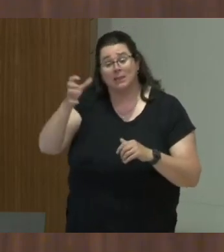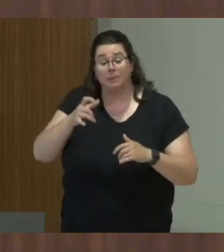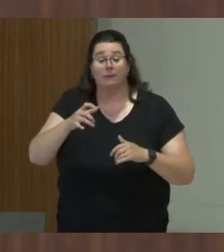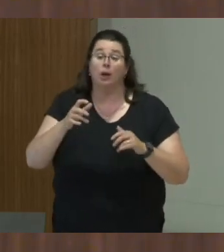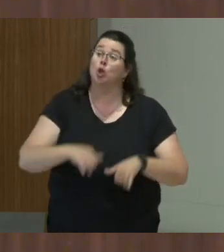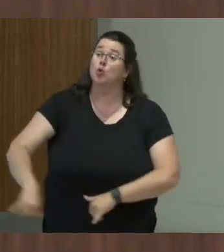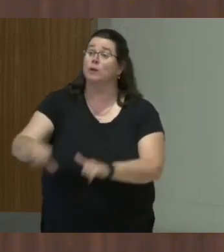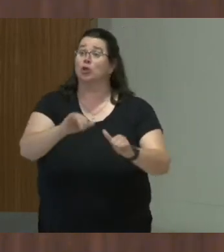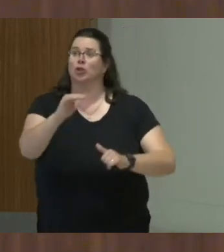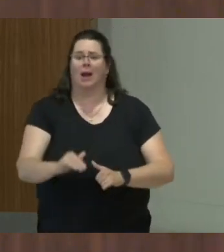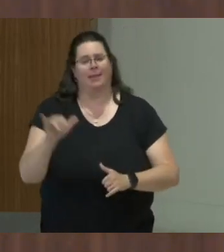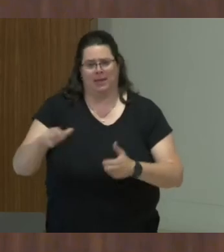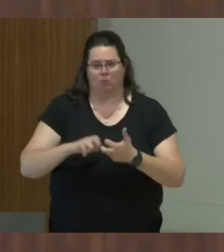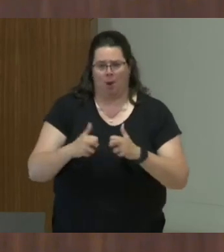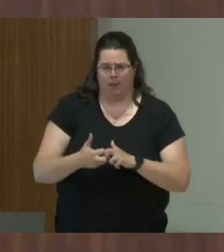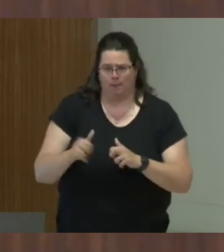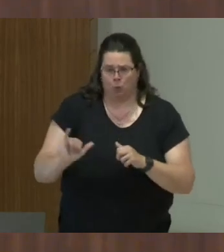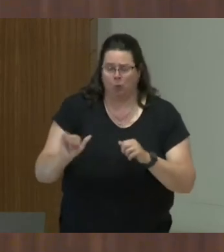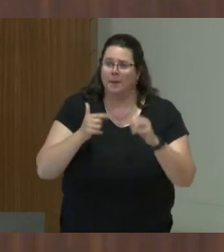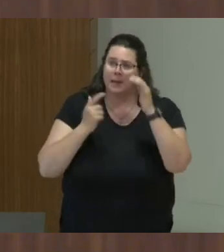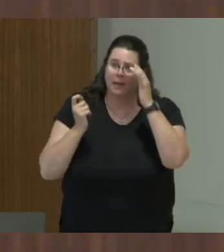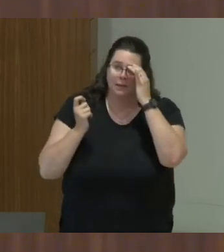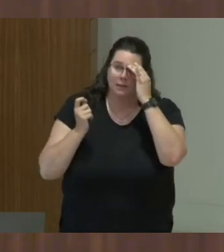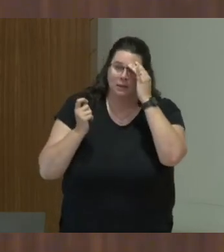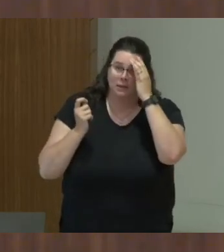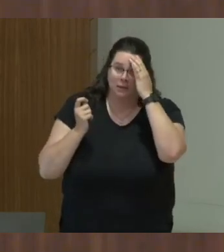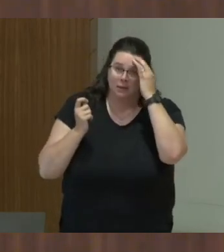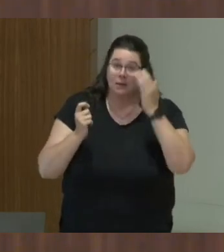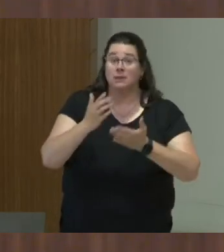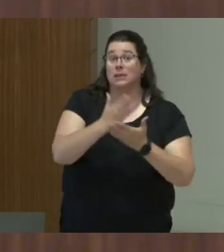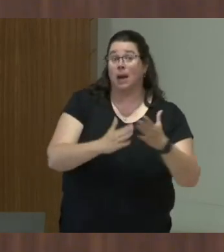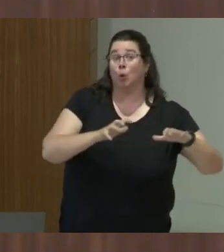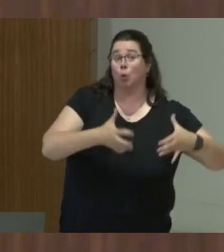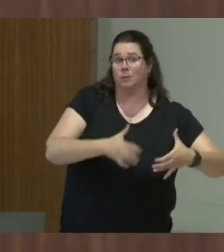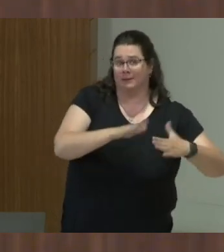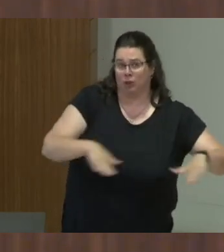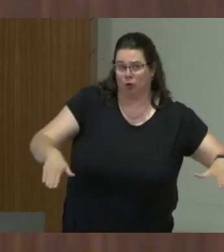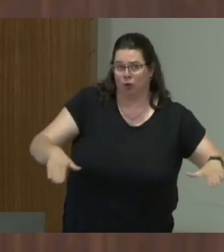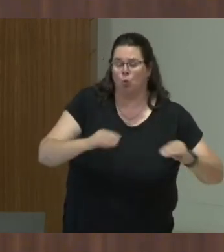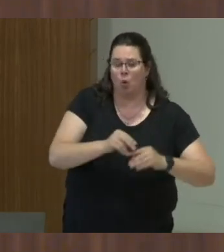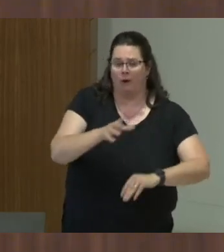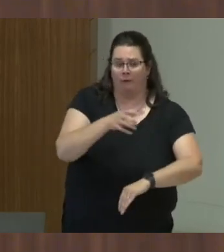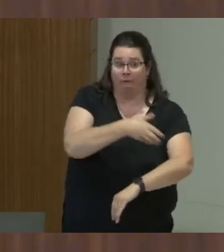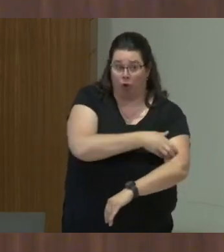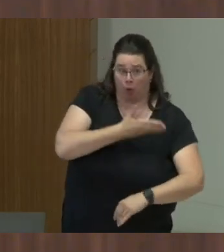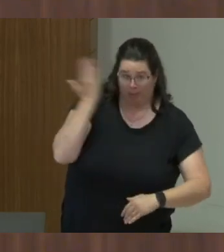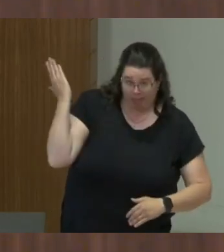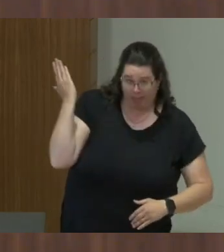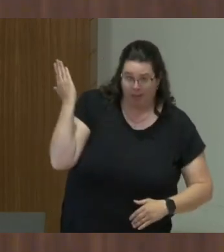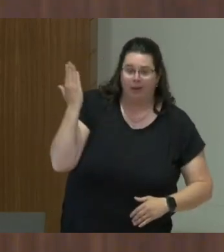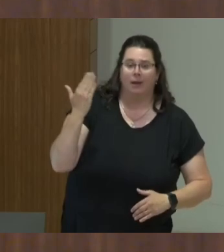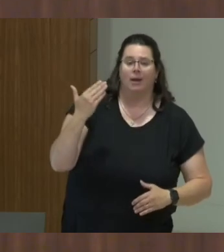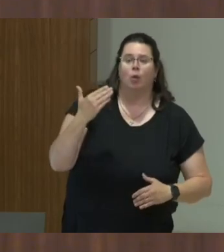because it conceives the fact that certain vulnerable groups of children require different strategies for inclusion.